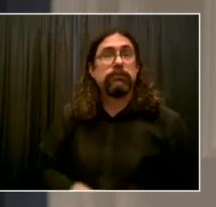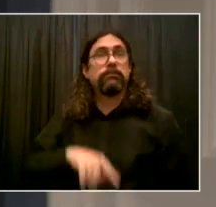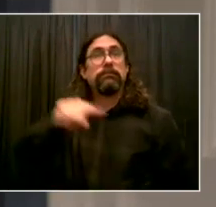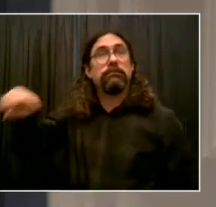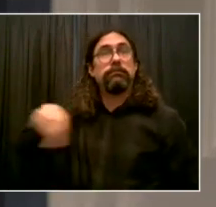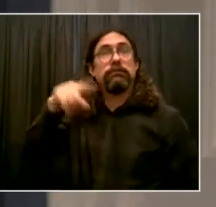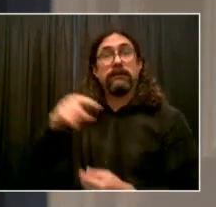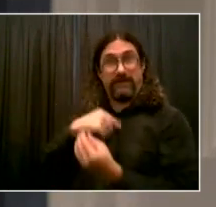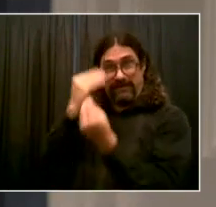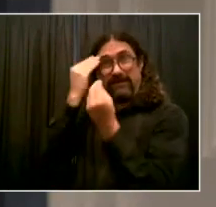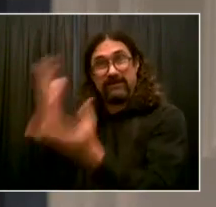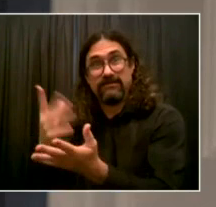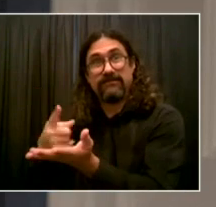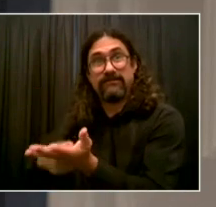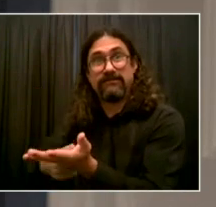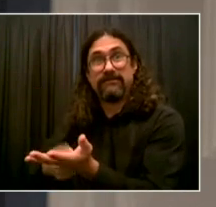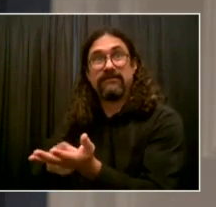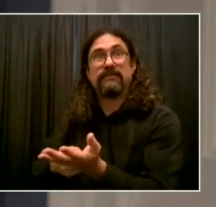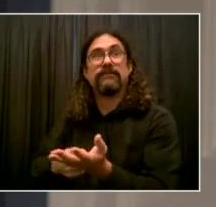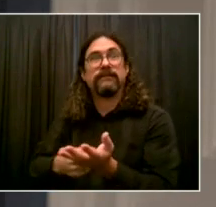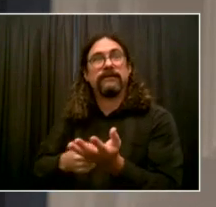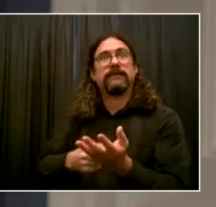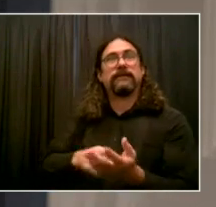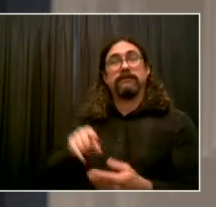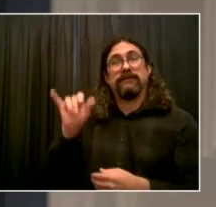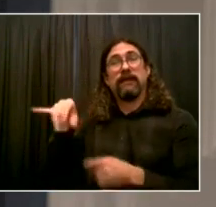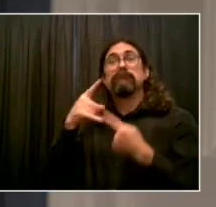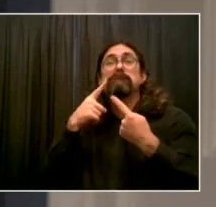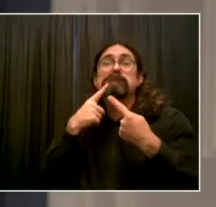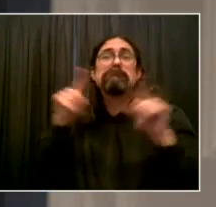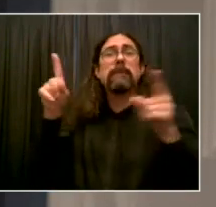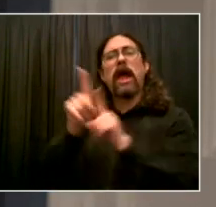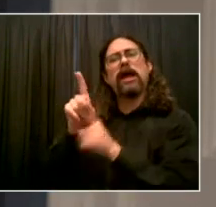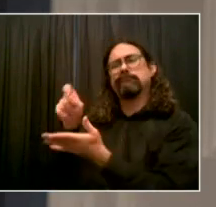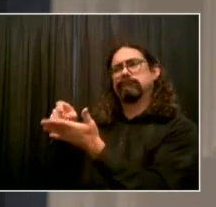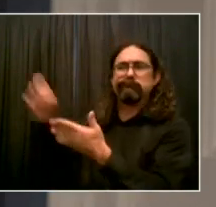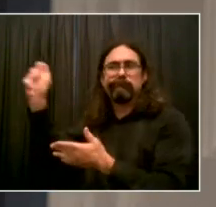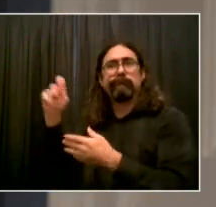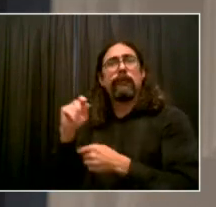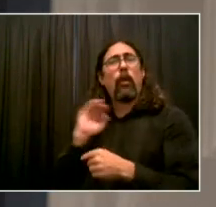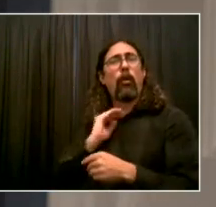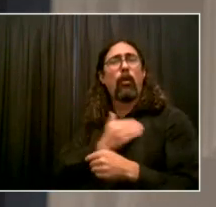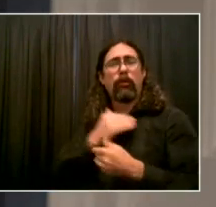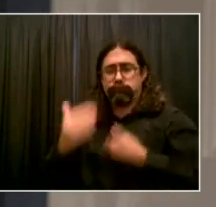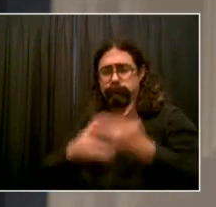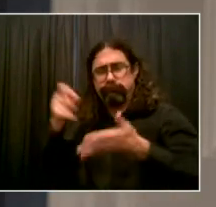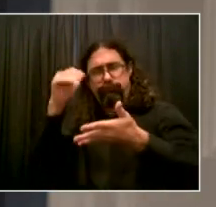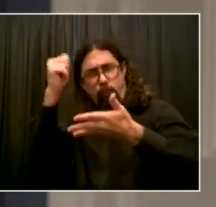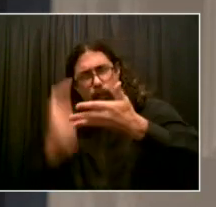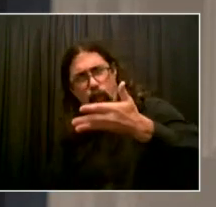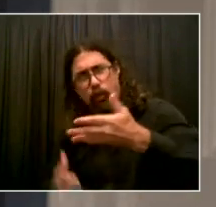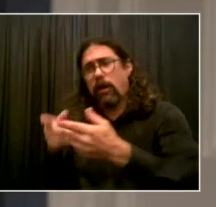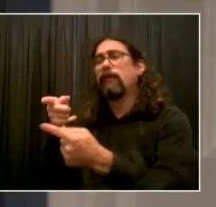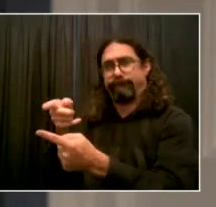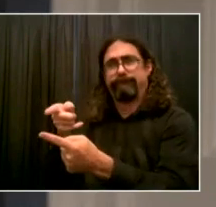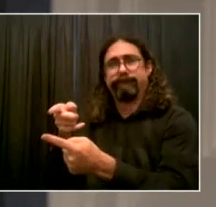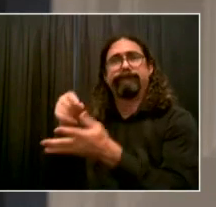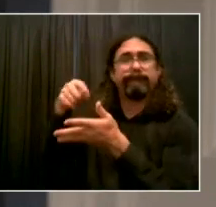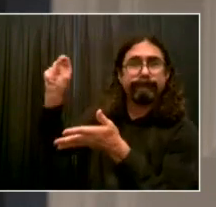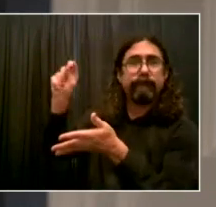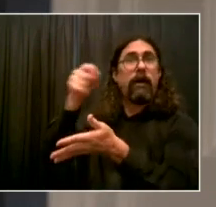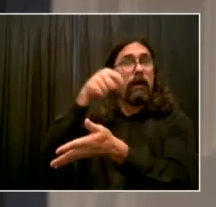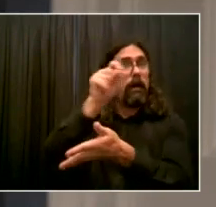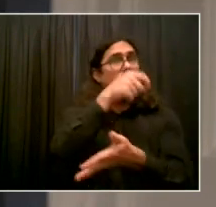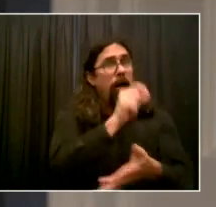Now, identifying 1 million close contacts is 1 million opportunities that they have had, they've created and used